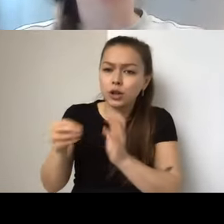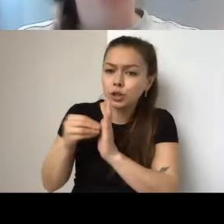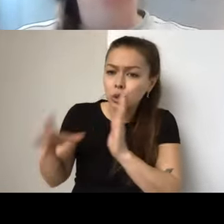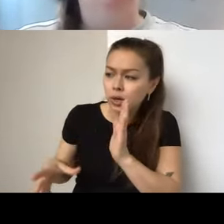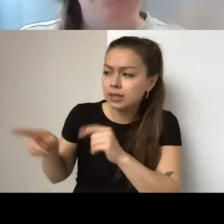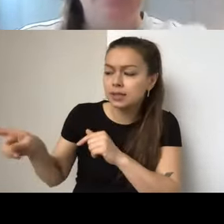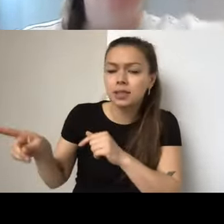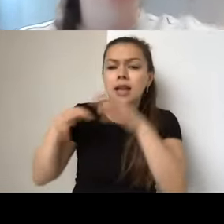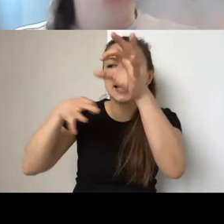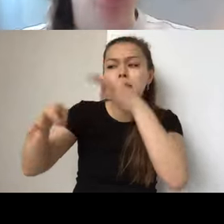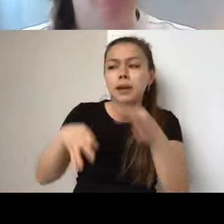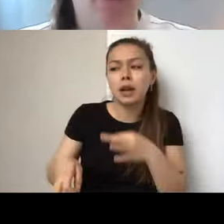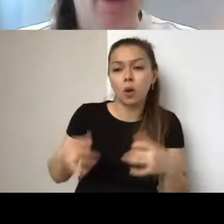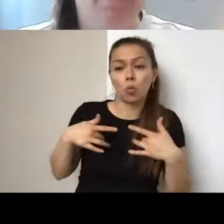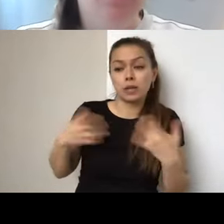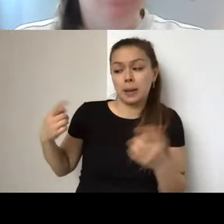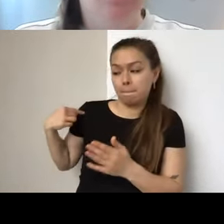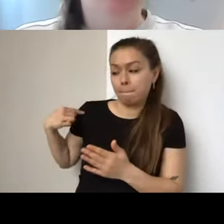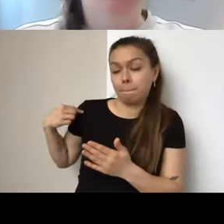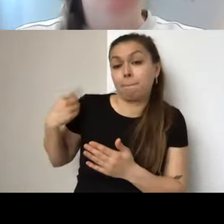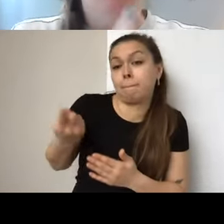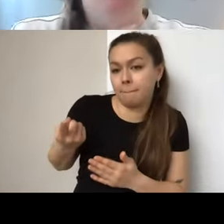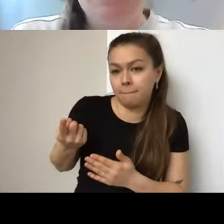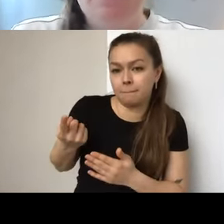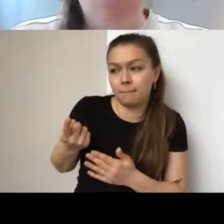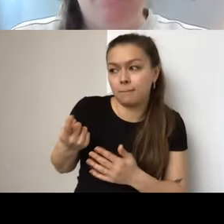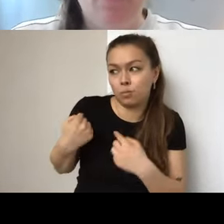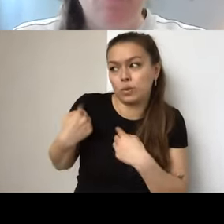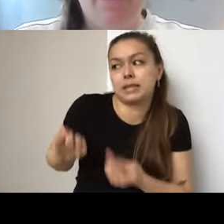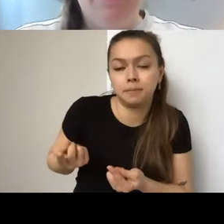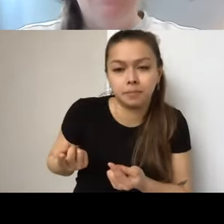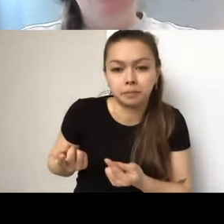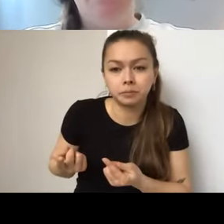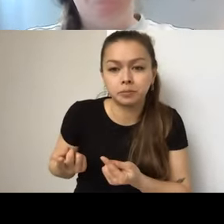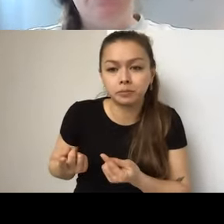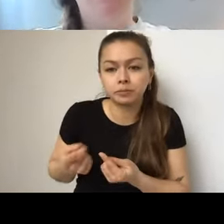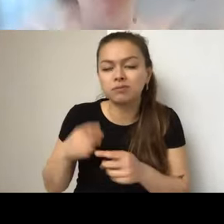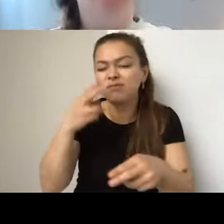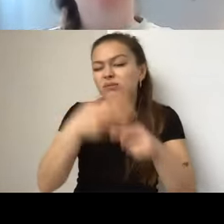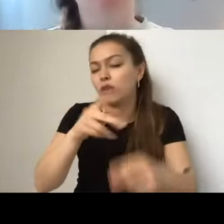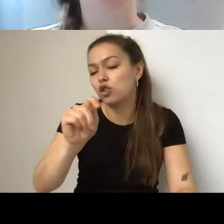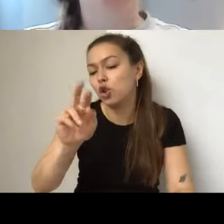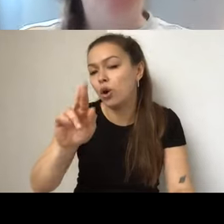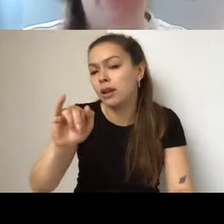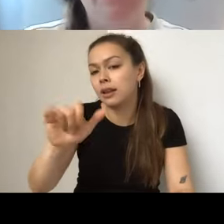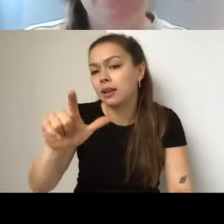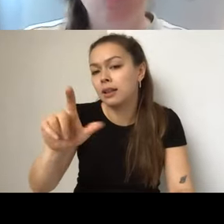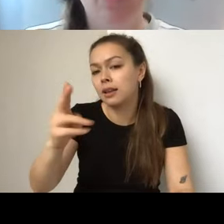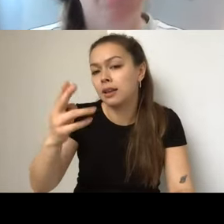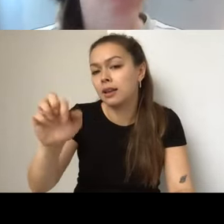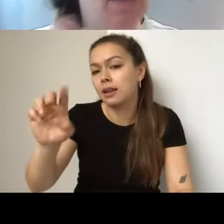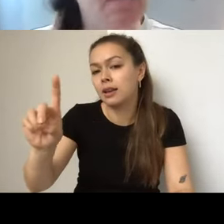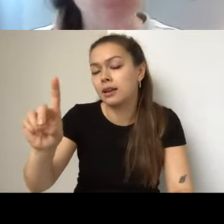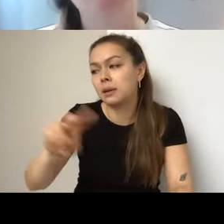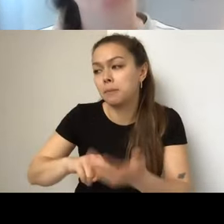places of that they can jump off from. Um, so think about what those trailheads might be for, for a bigger challenge.